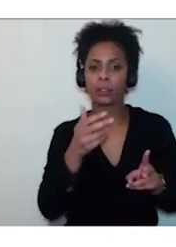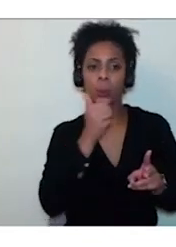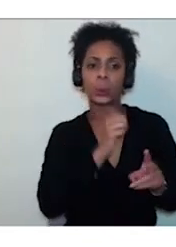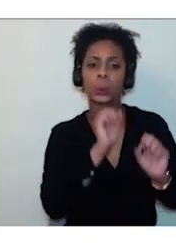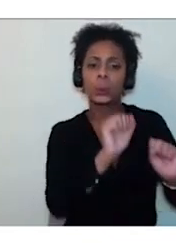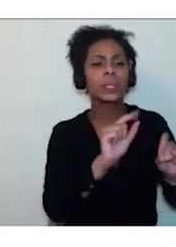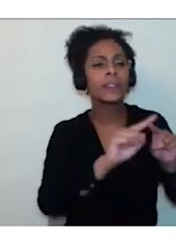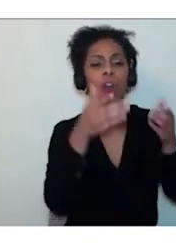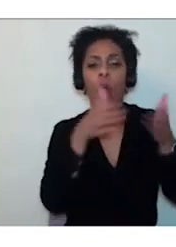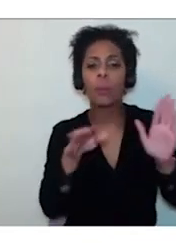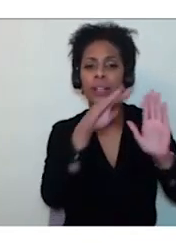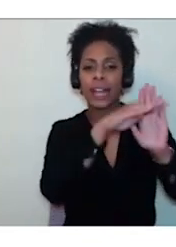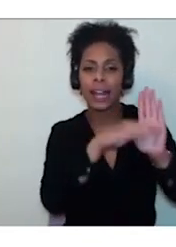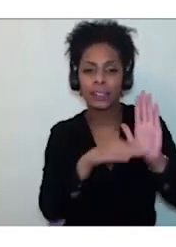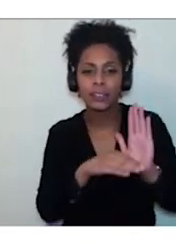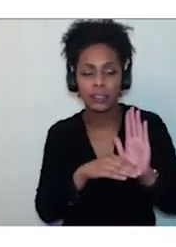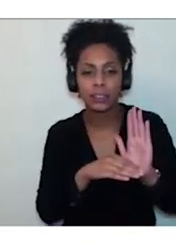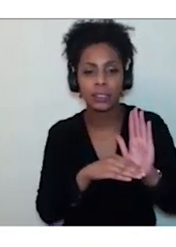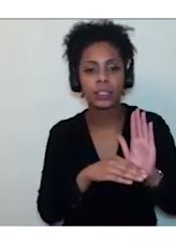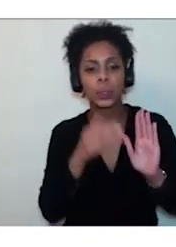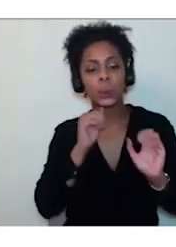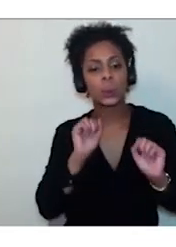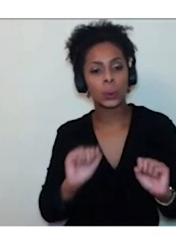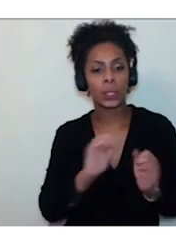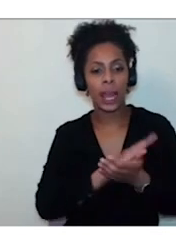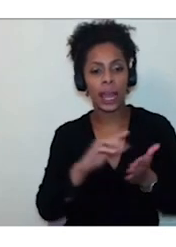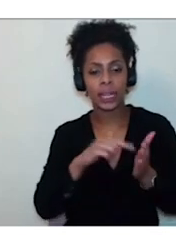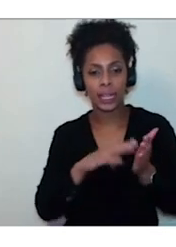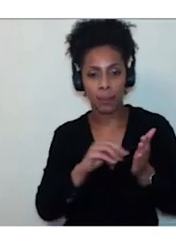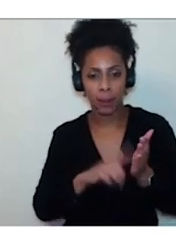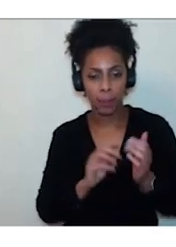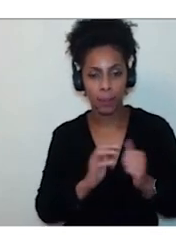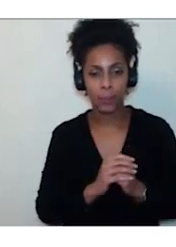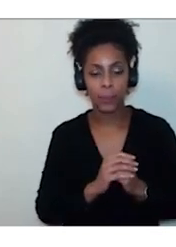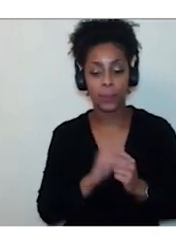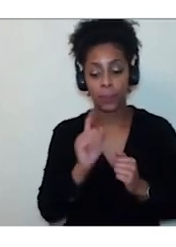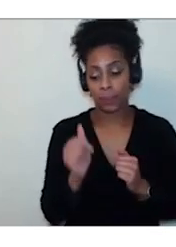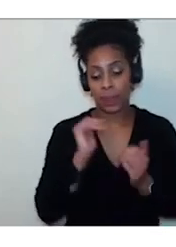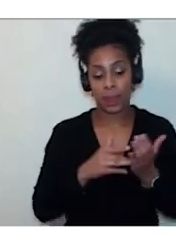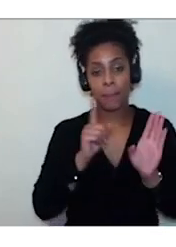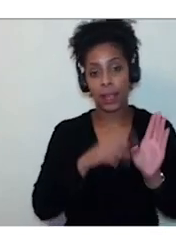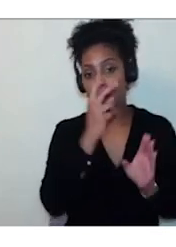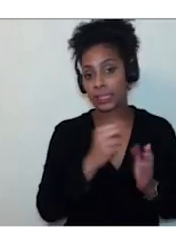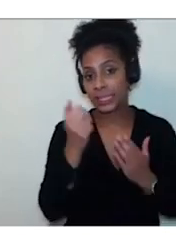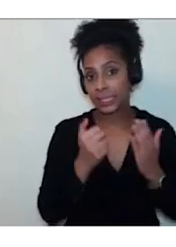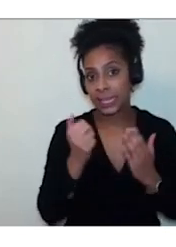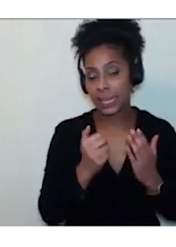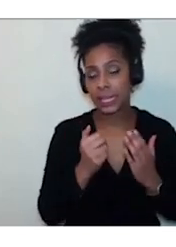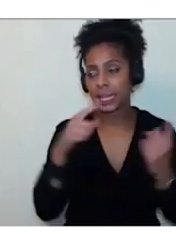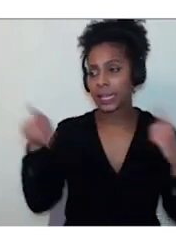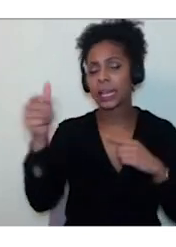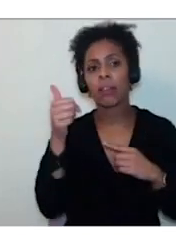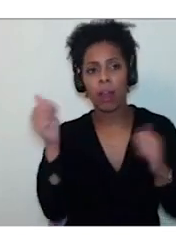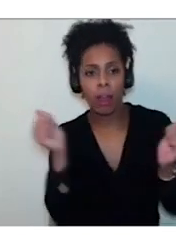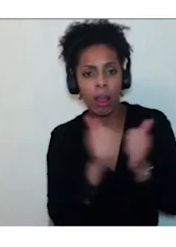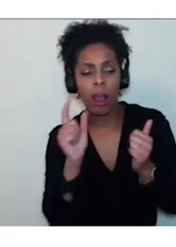W3C's HTML. In May 2016, IDPF members approved a merger with the World Wide